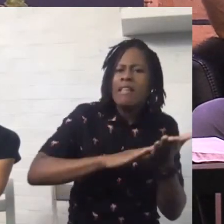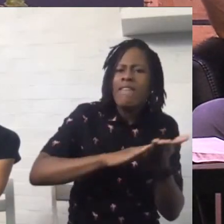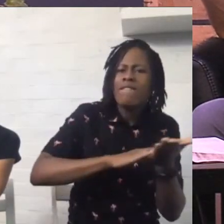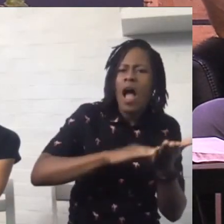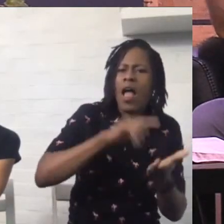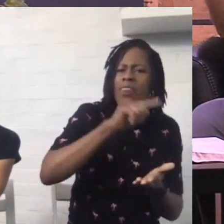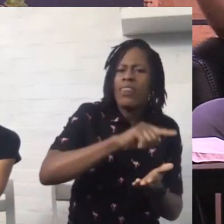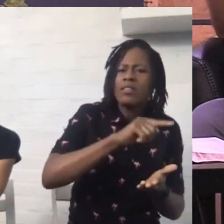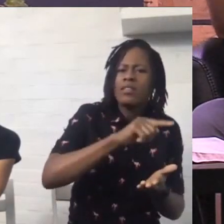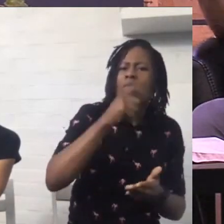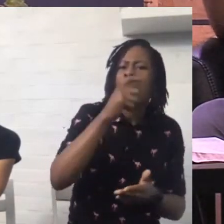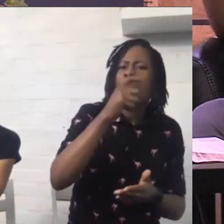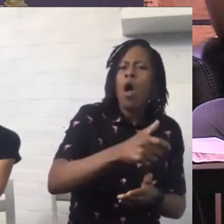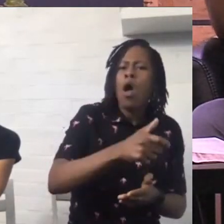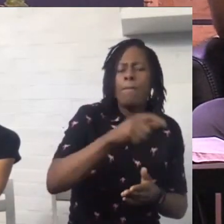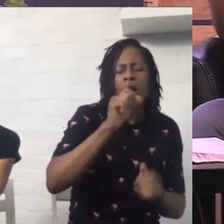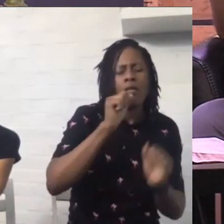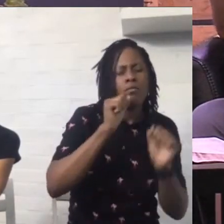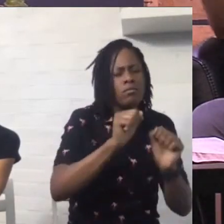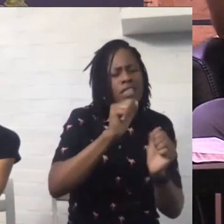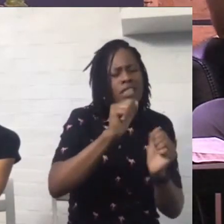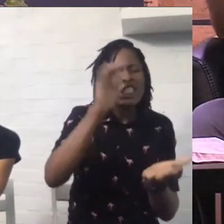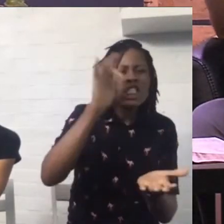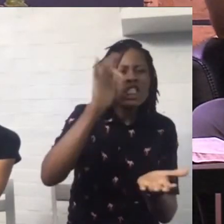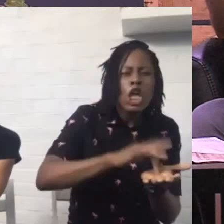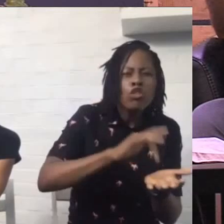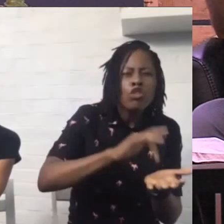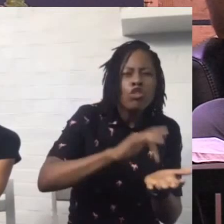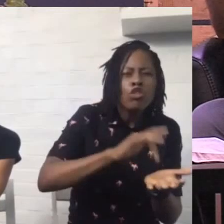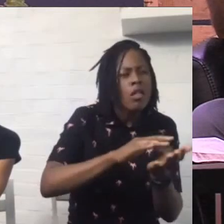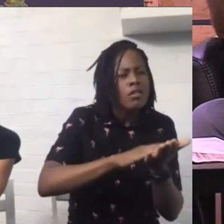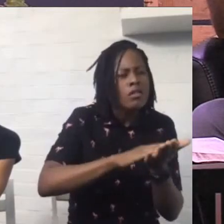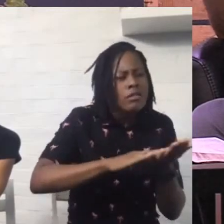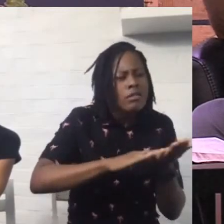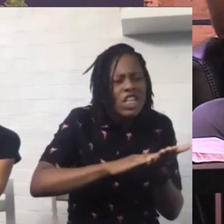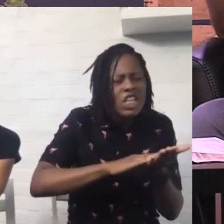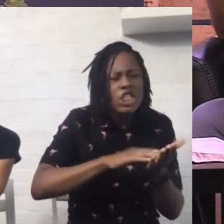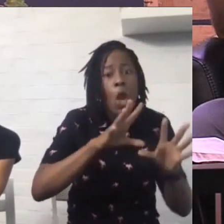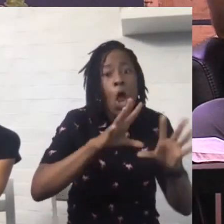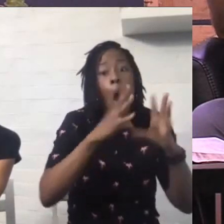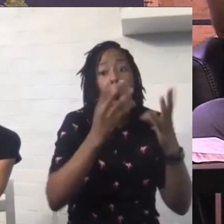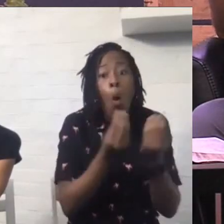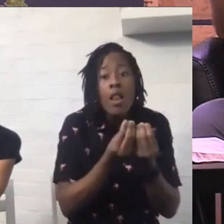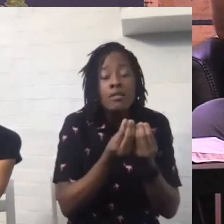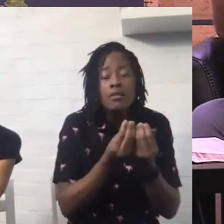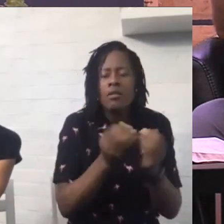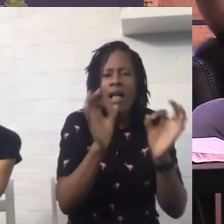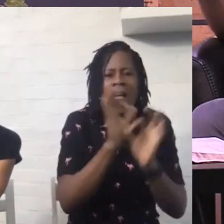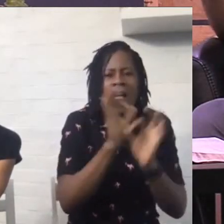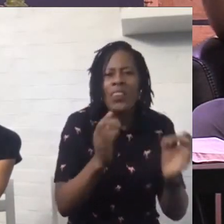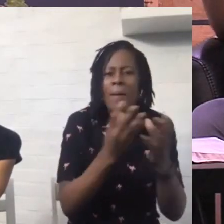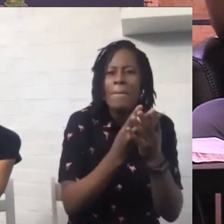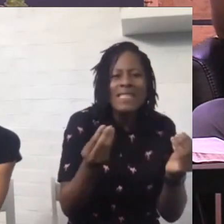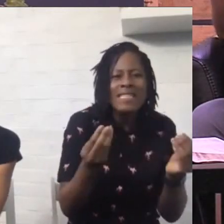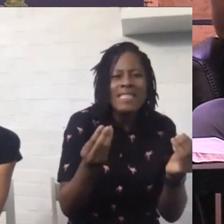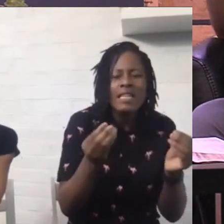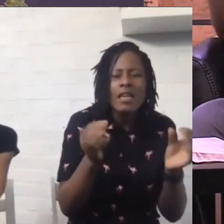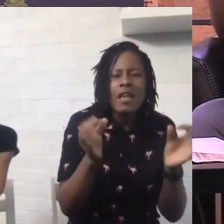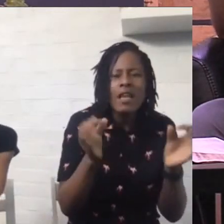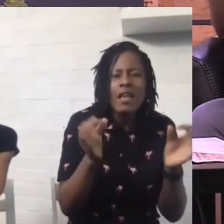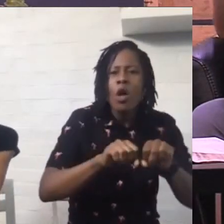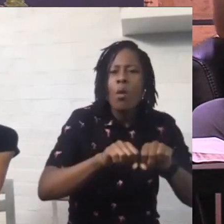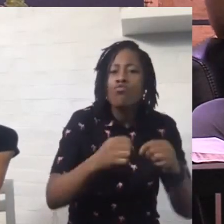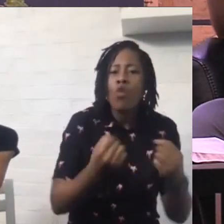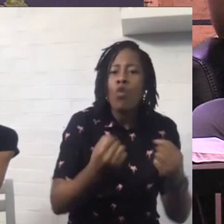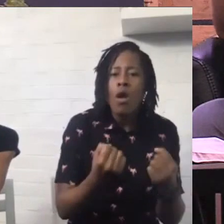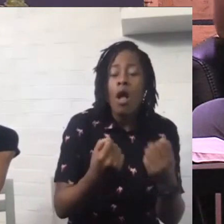It means nothing missing, nothing broken. Other meanings include completeness, harmony,